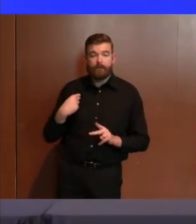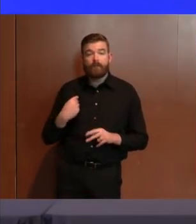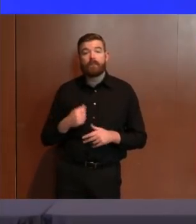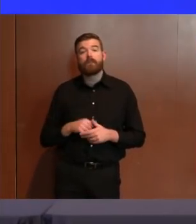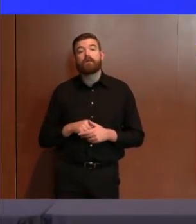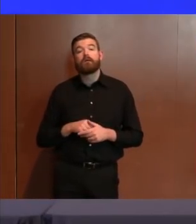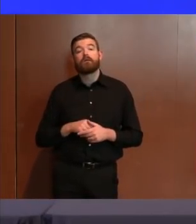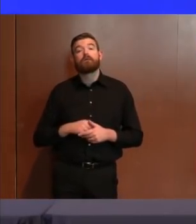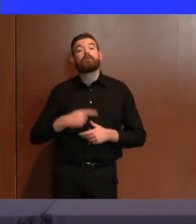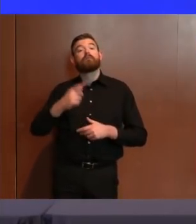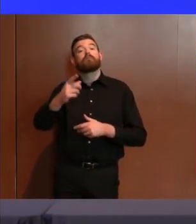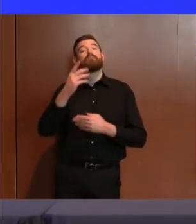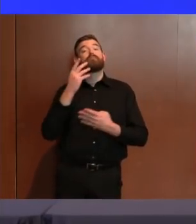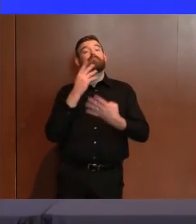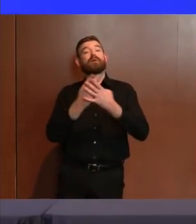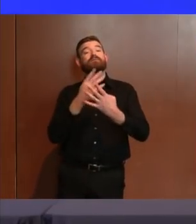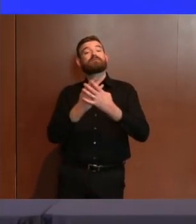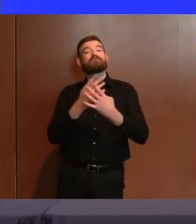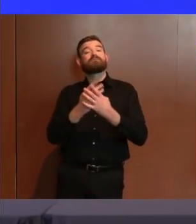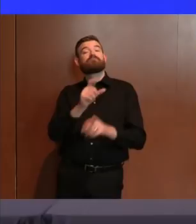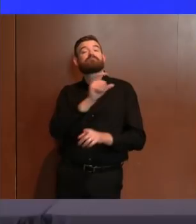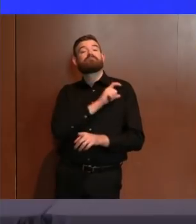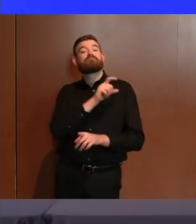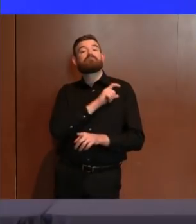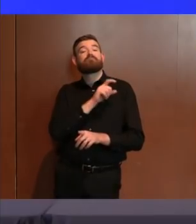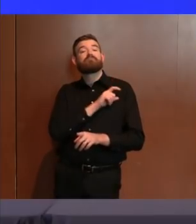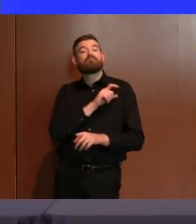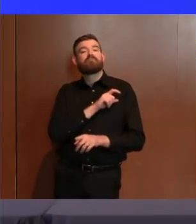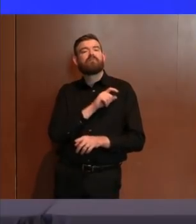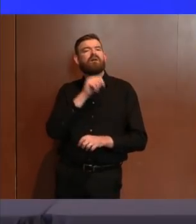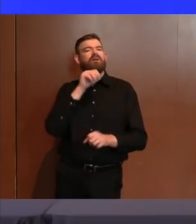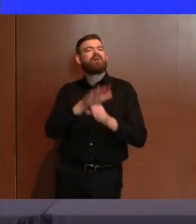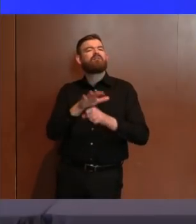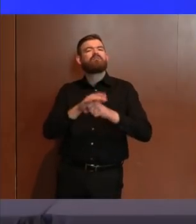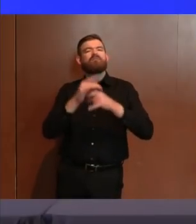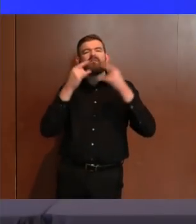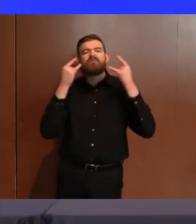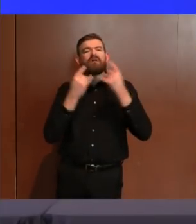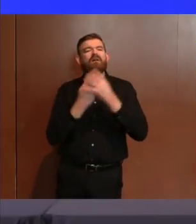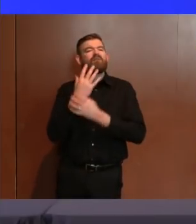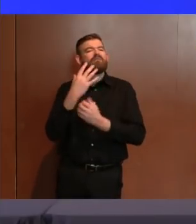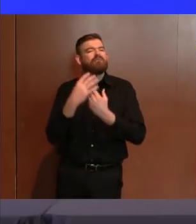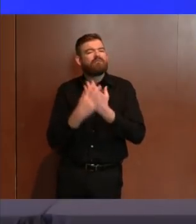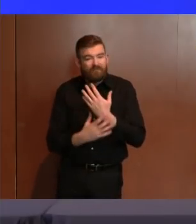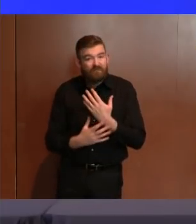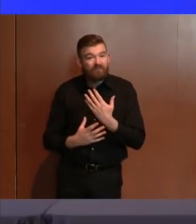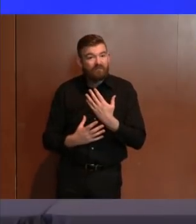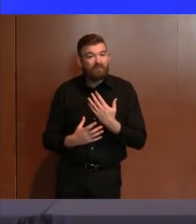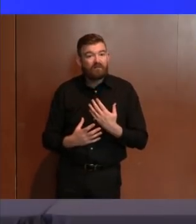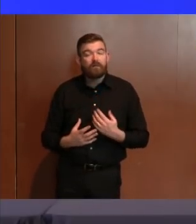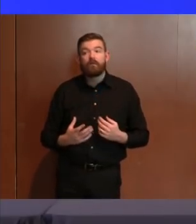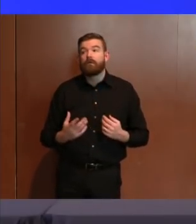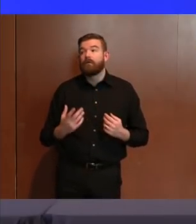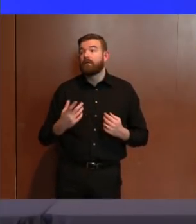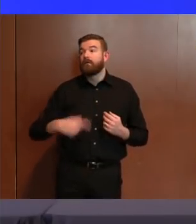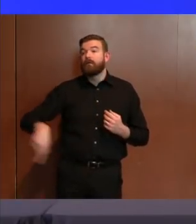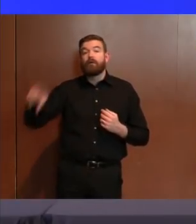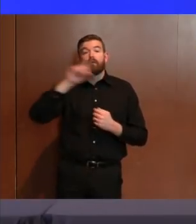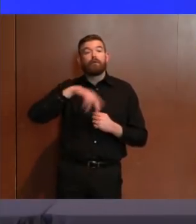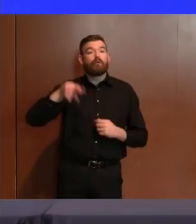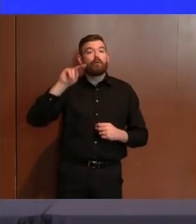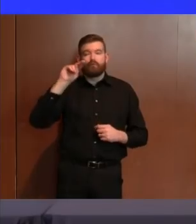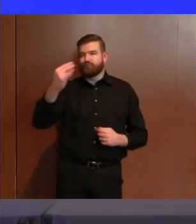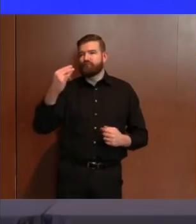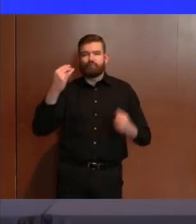who don't have enough PPE. I don't think there's any category in this state that has enough PPE. I could say definitively.